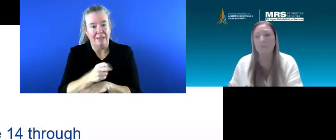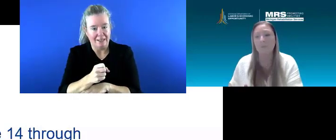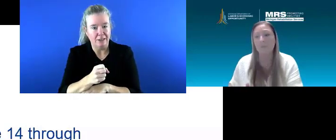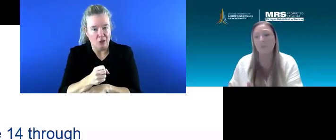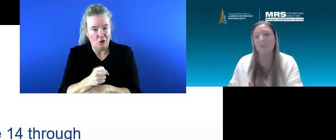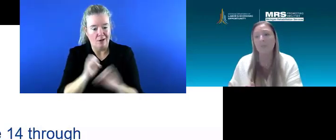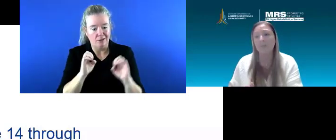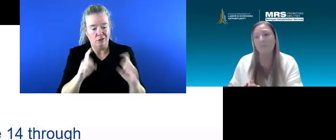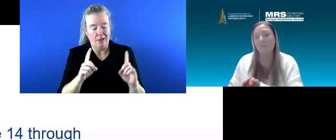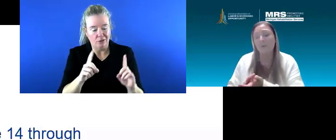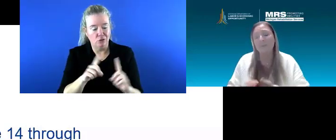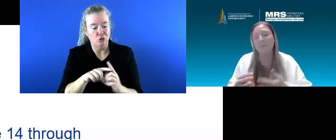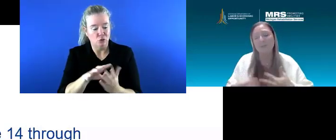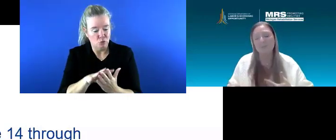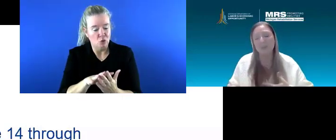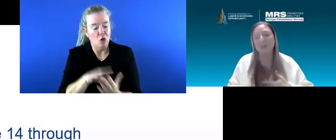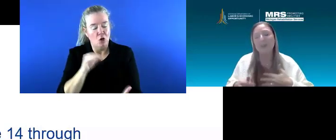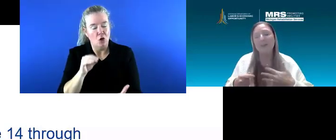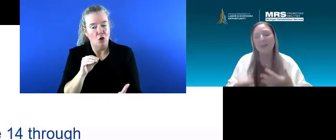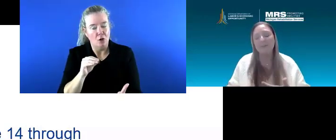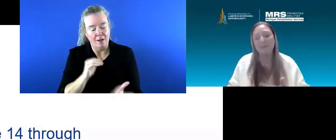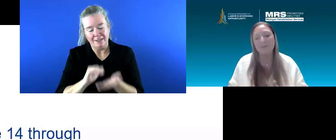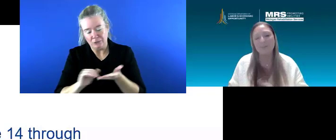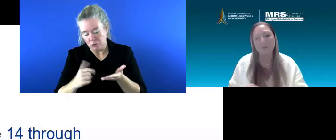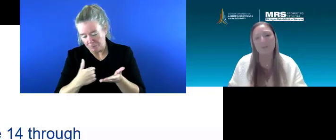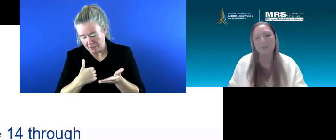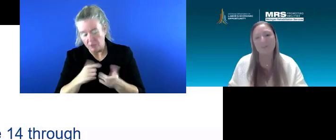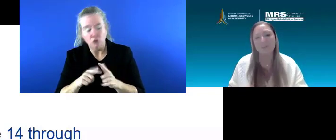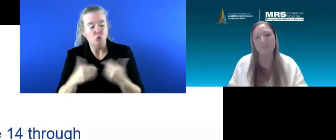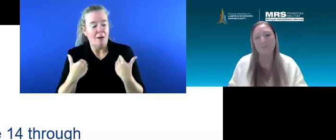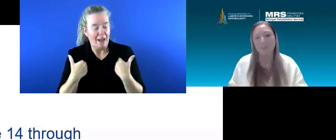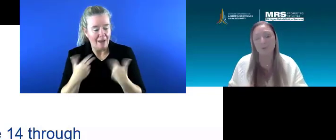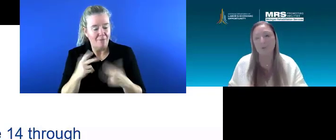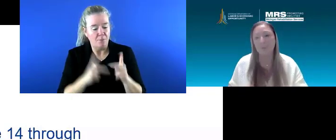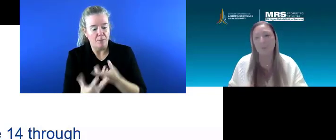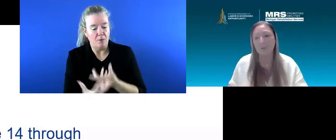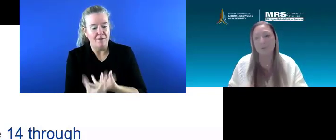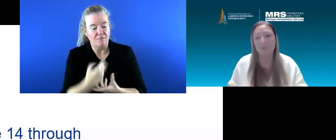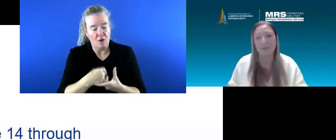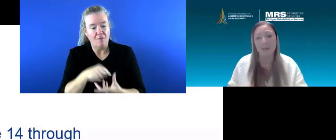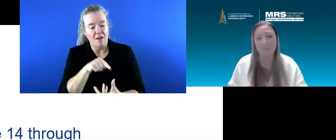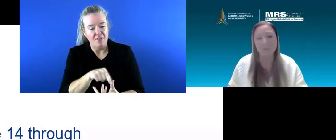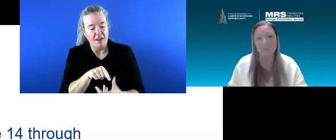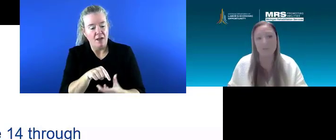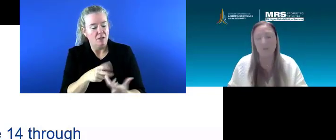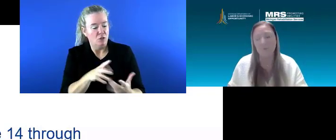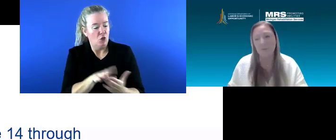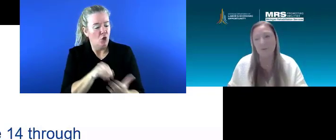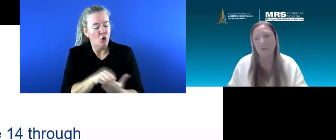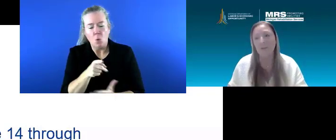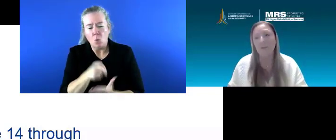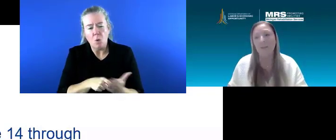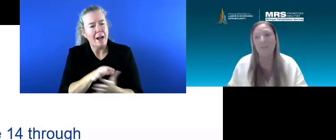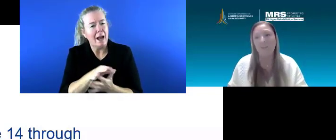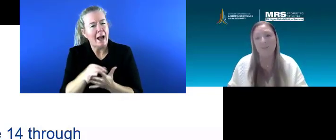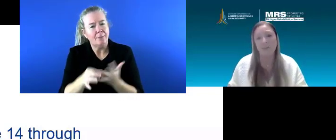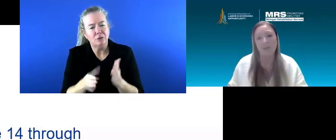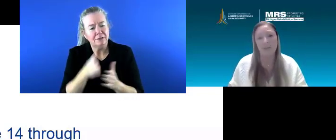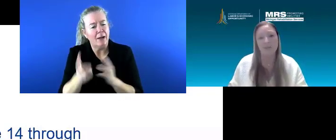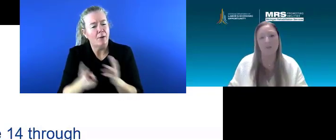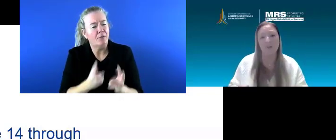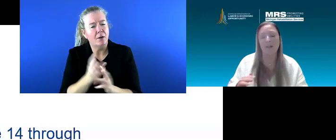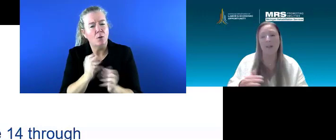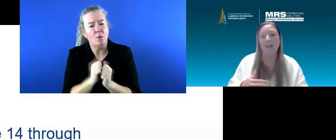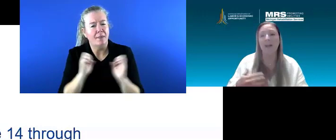teach learning or excuse me, having those participants learn what are those options out there in the